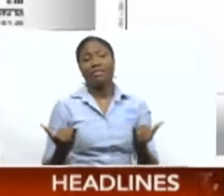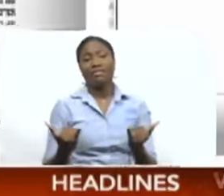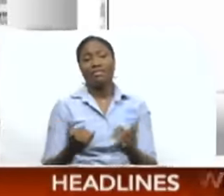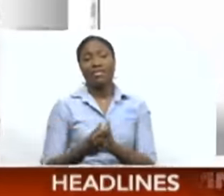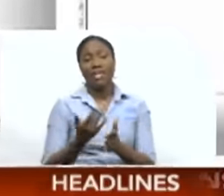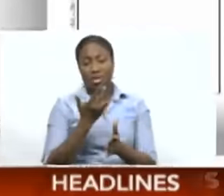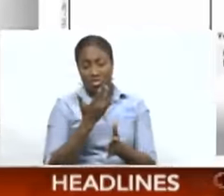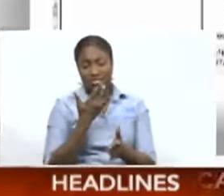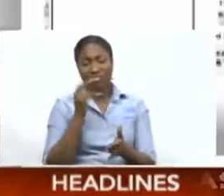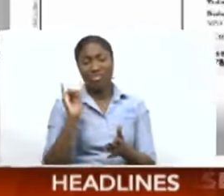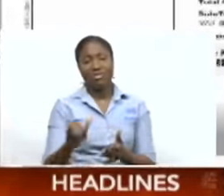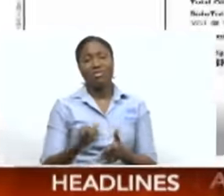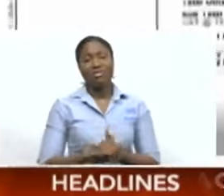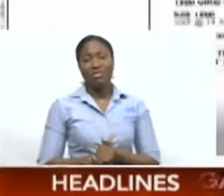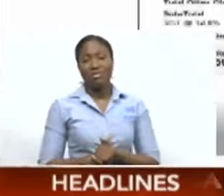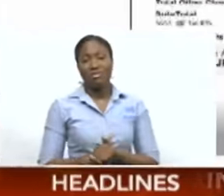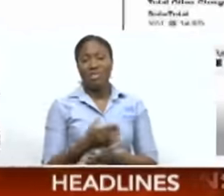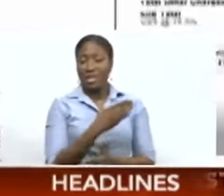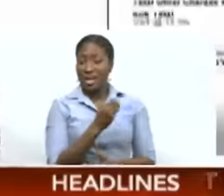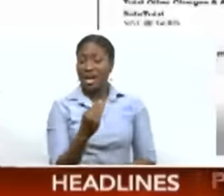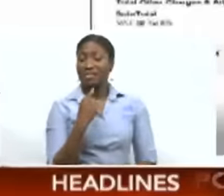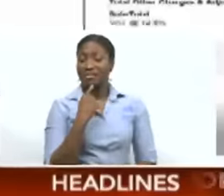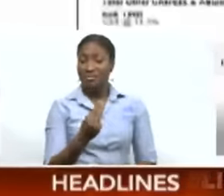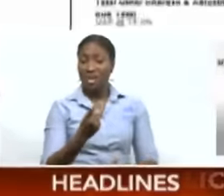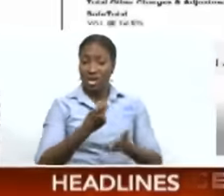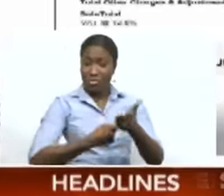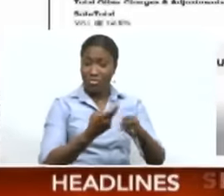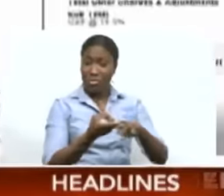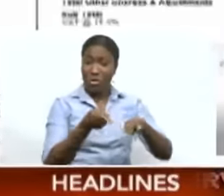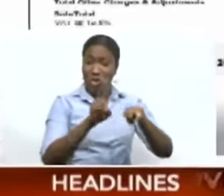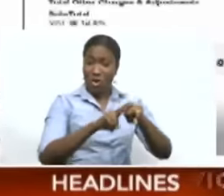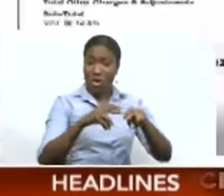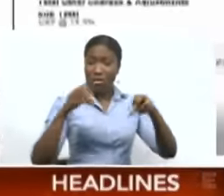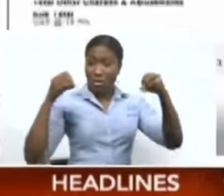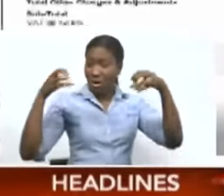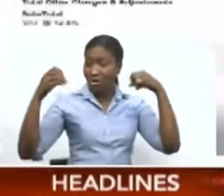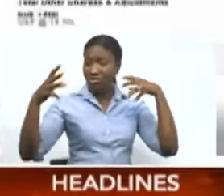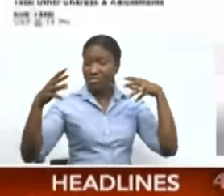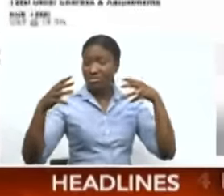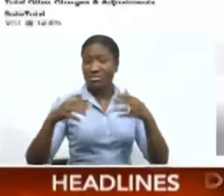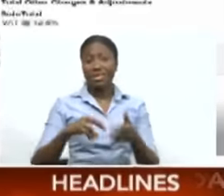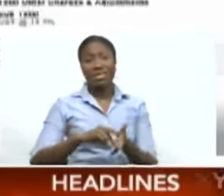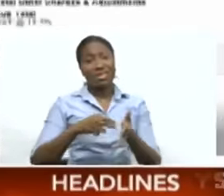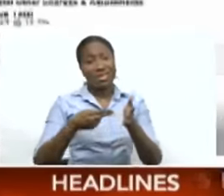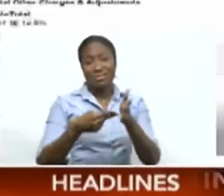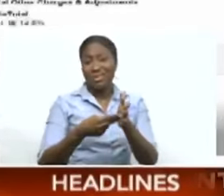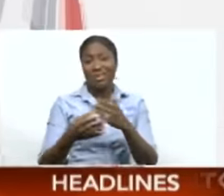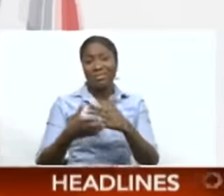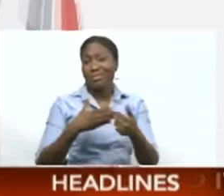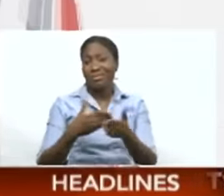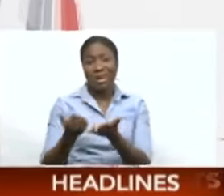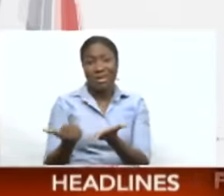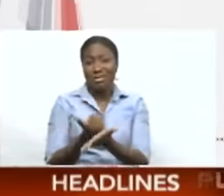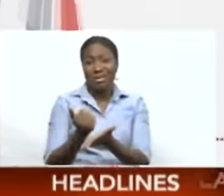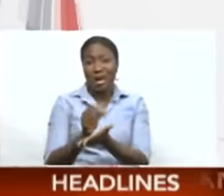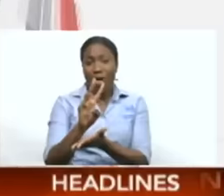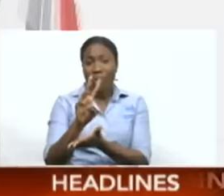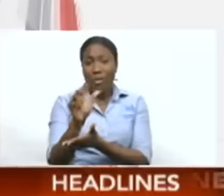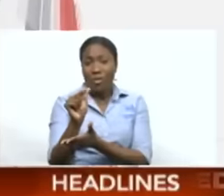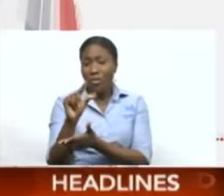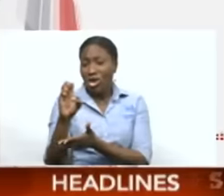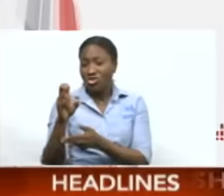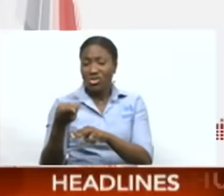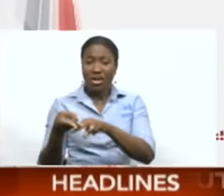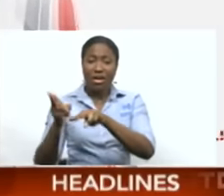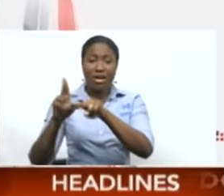has been proposed today. He said these rate increases negates the raise in minimum wage. Those in the lower income